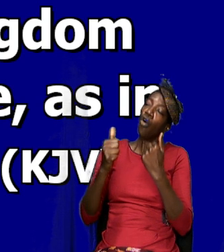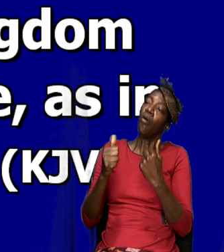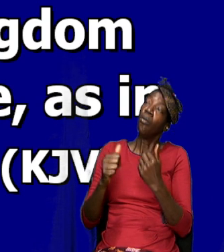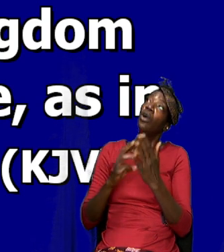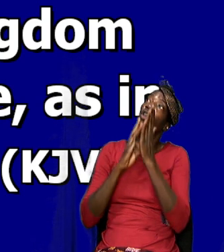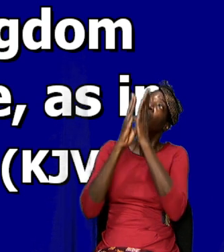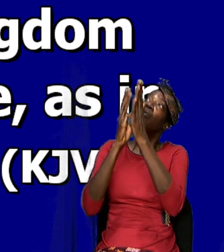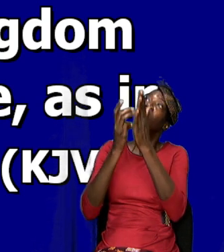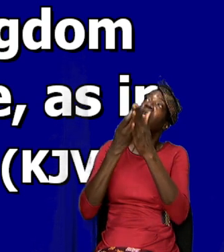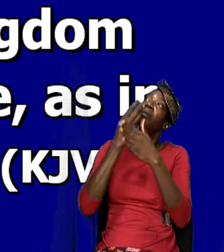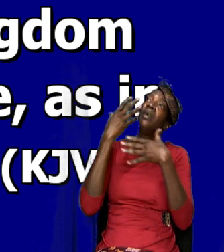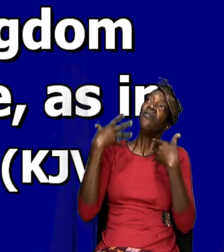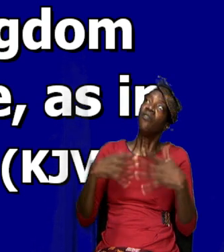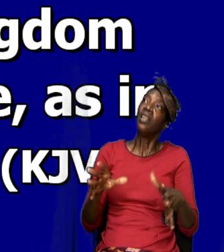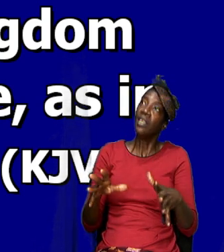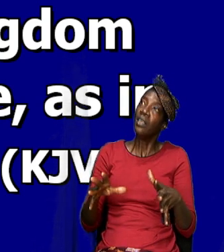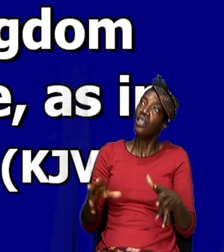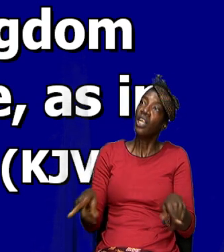said